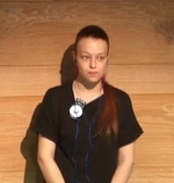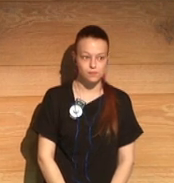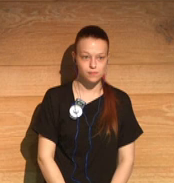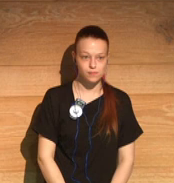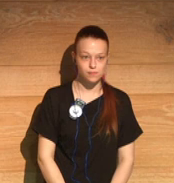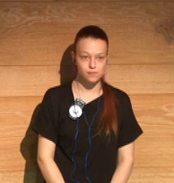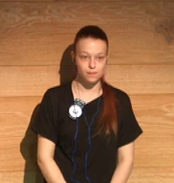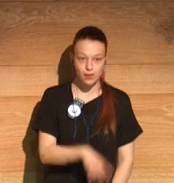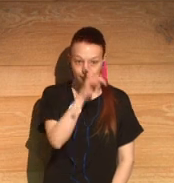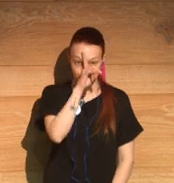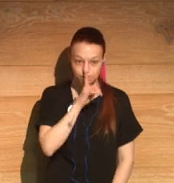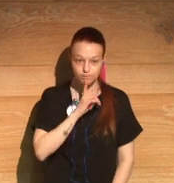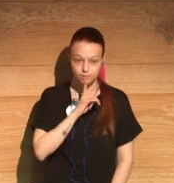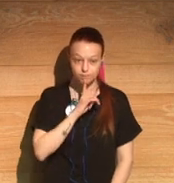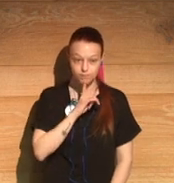Can you see the images?